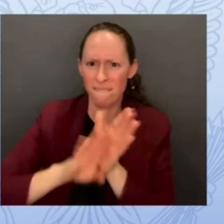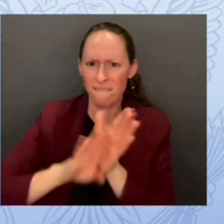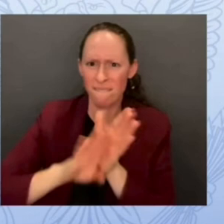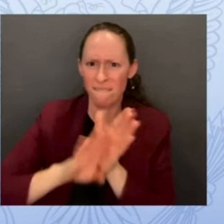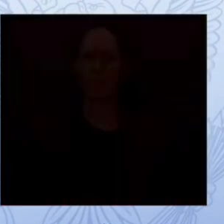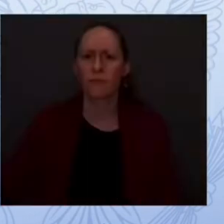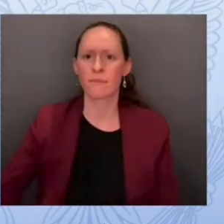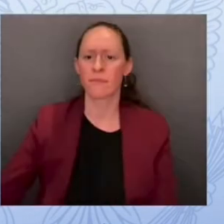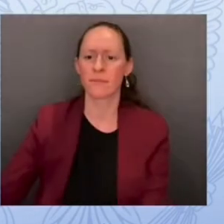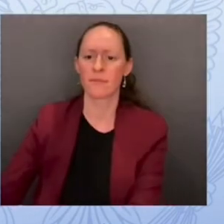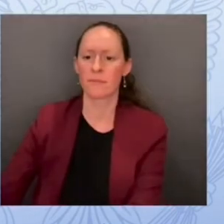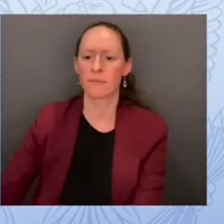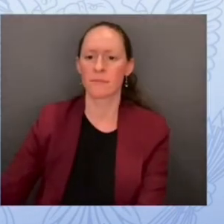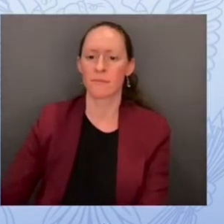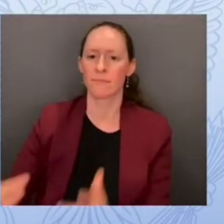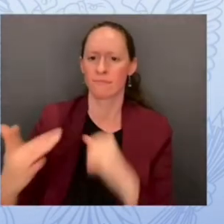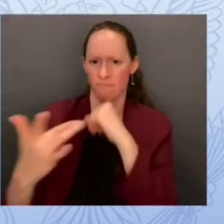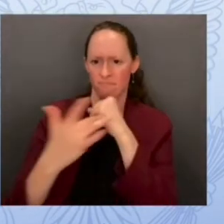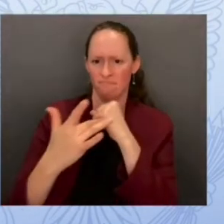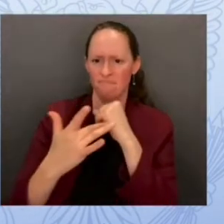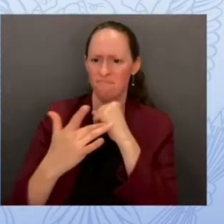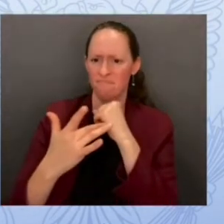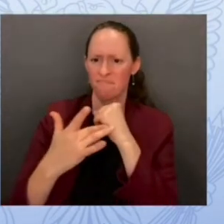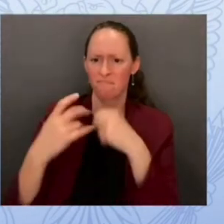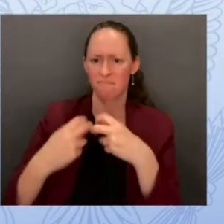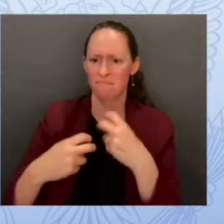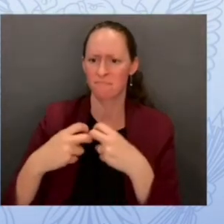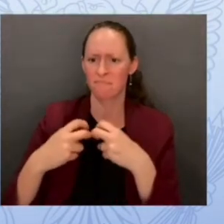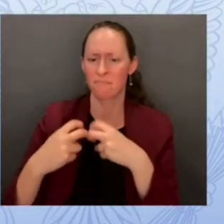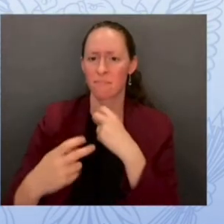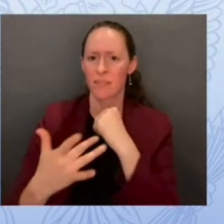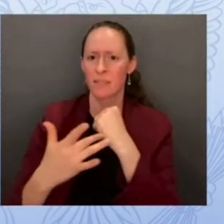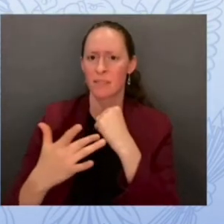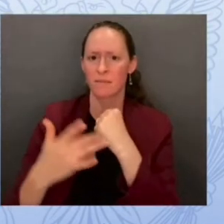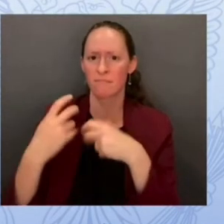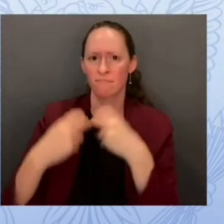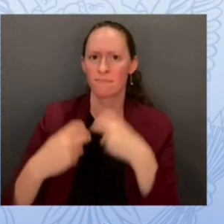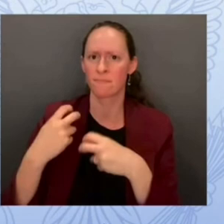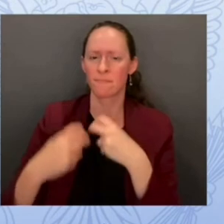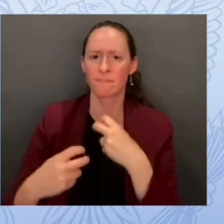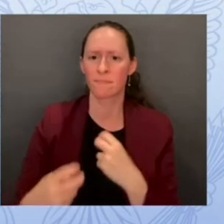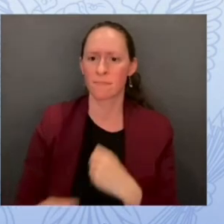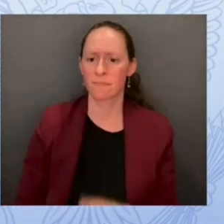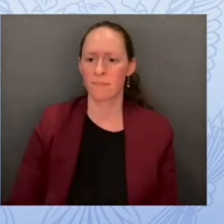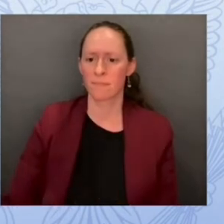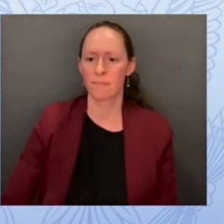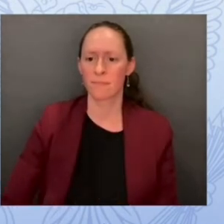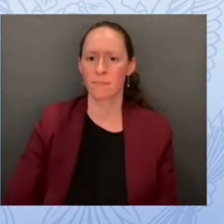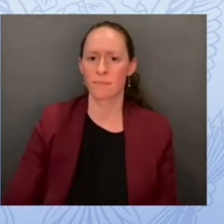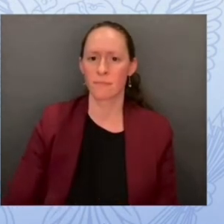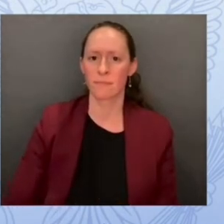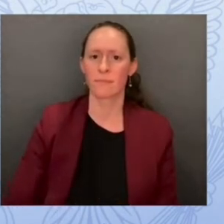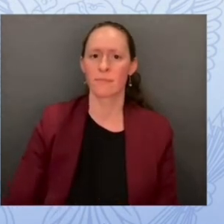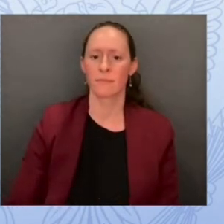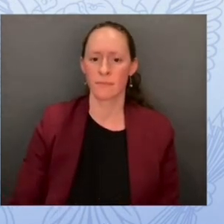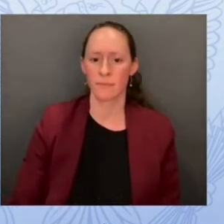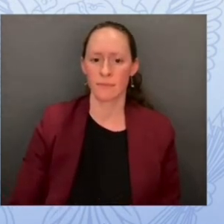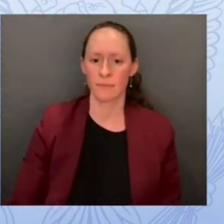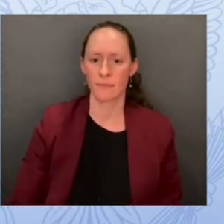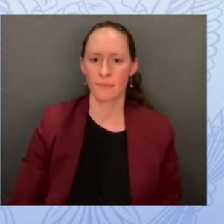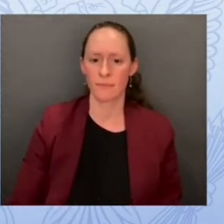one critical thing we did which was since we had individuals 24 7 monitoring